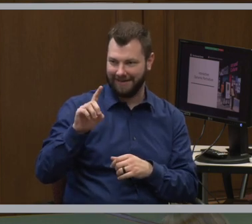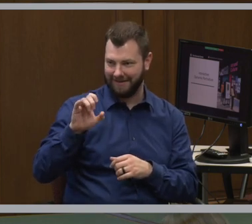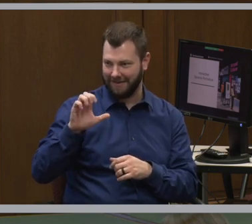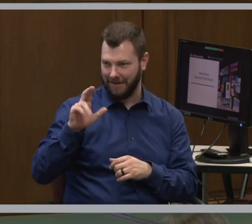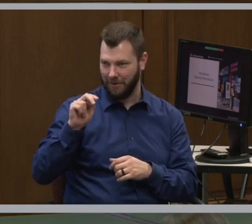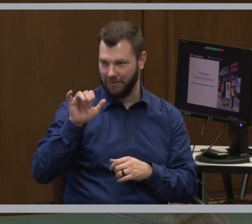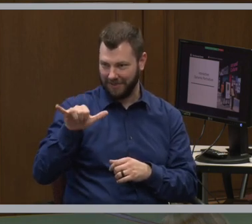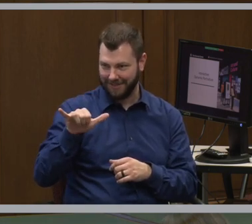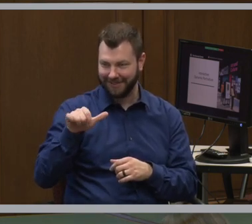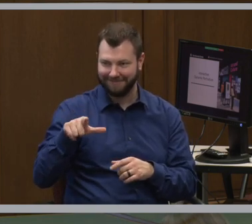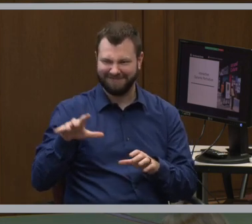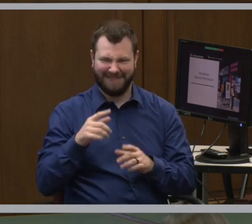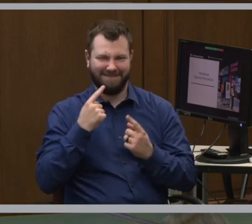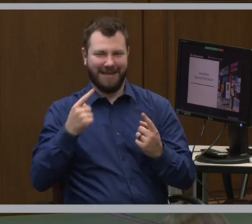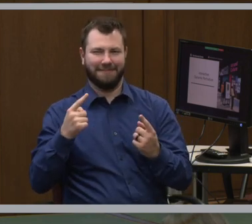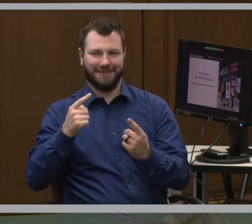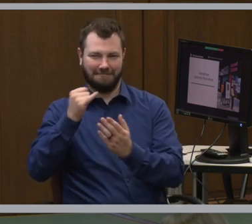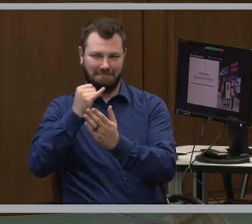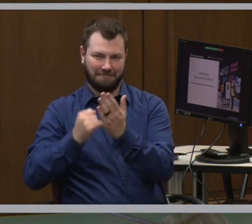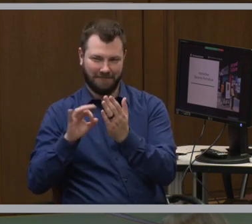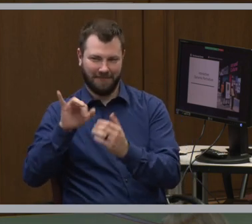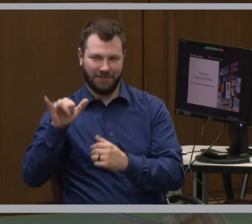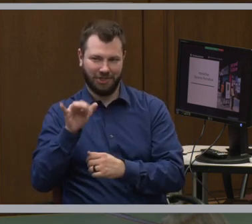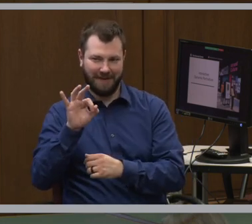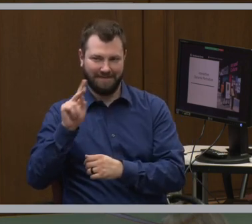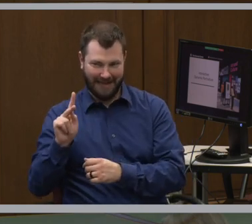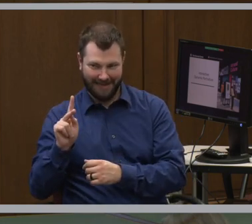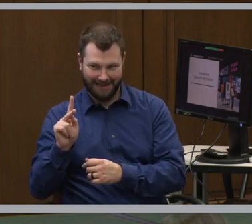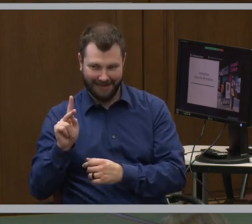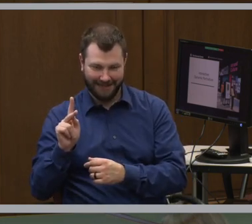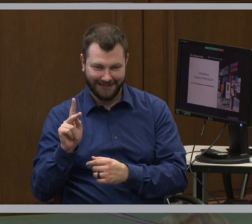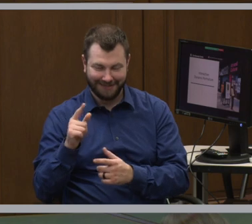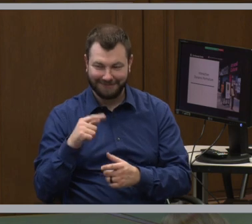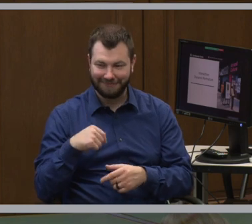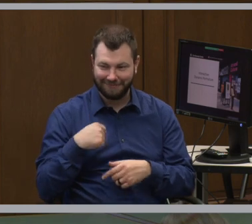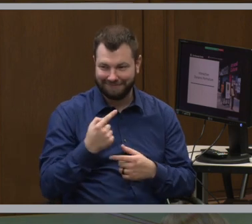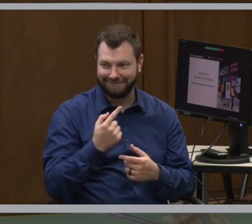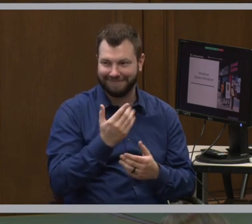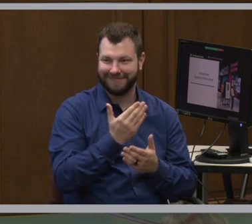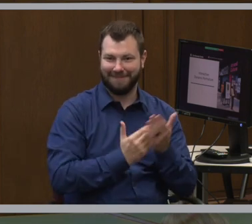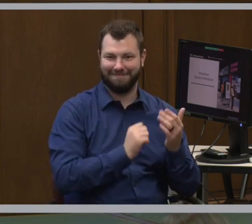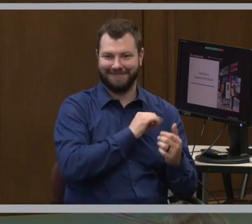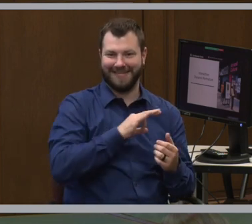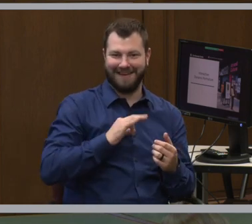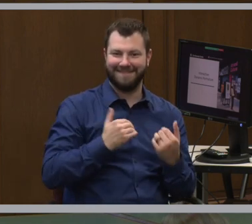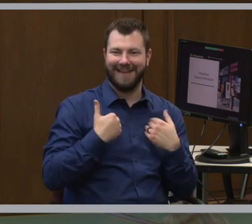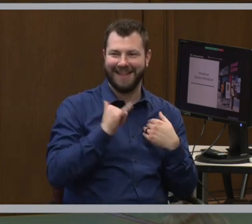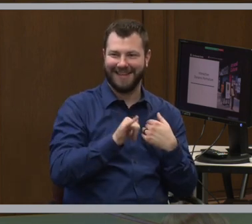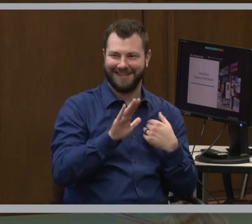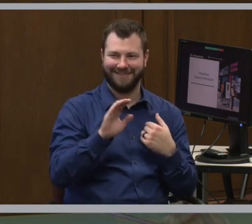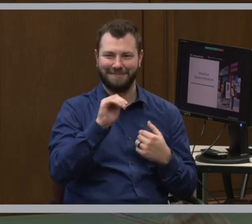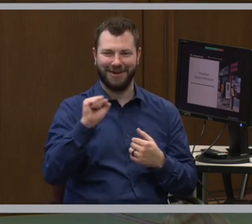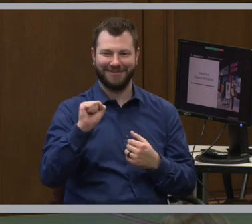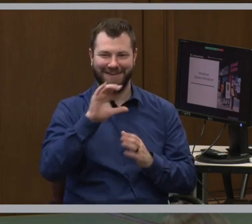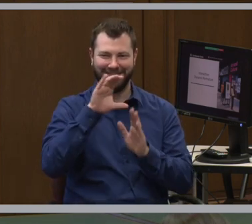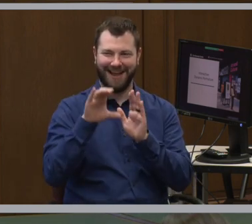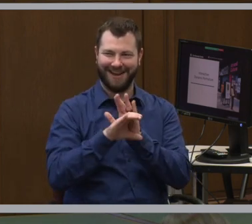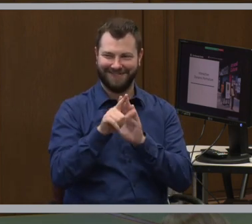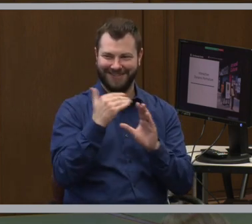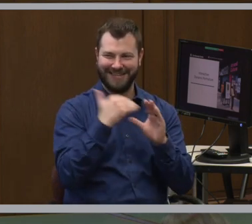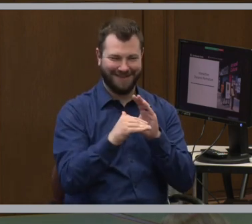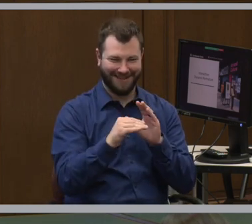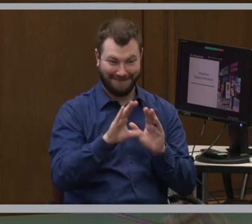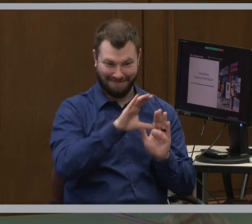of JFK. For a while, quite a few staff members actually had that as their, like, Microsoft icon for email